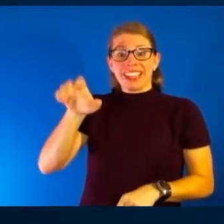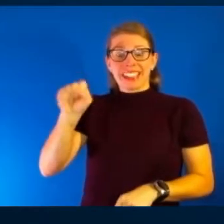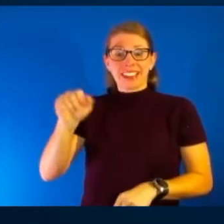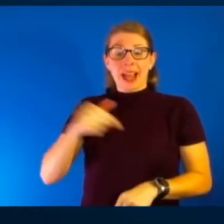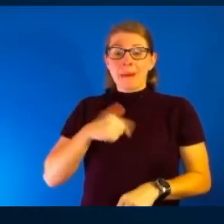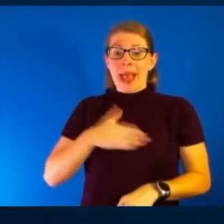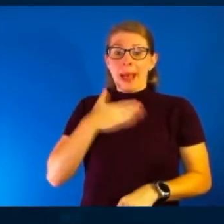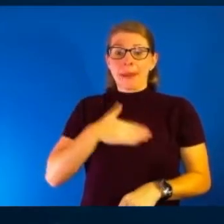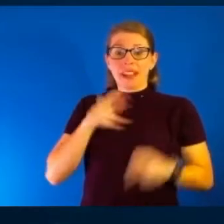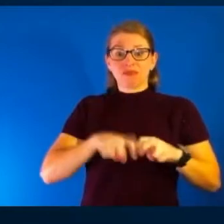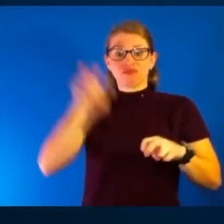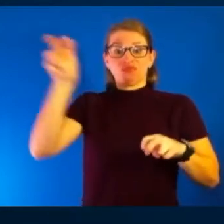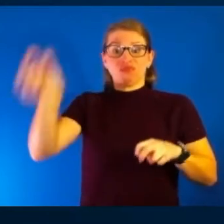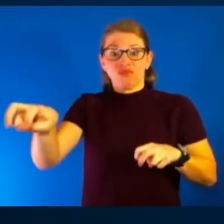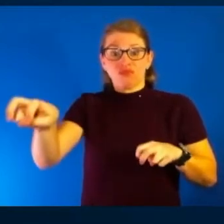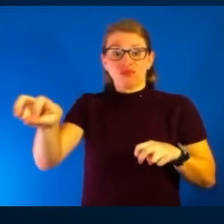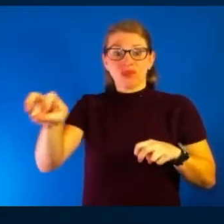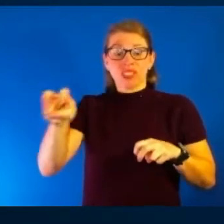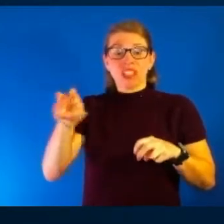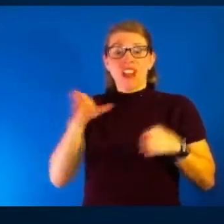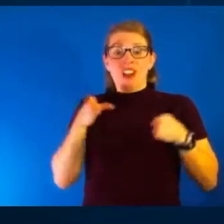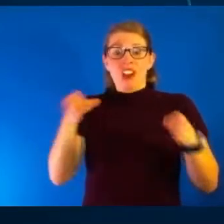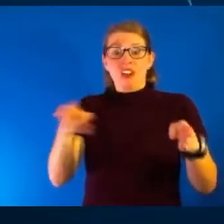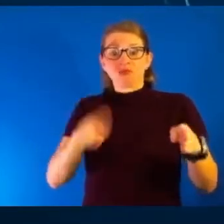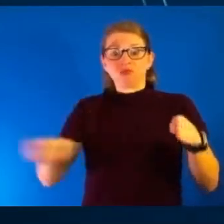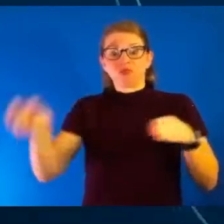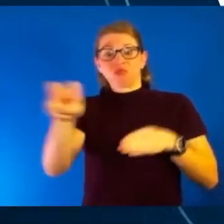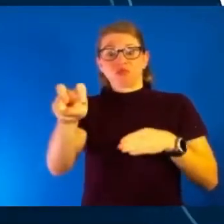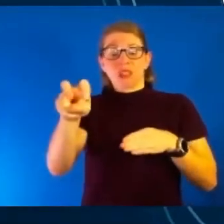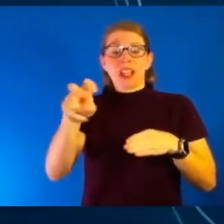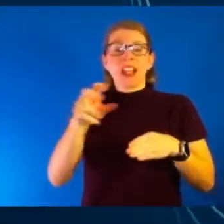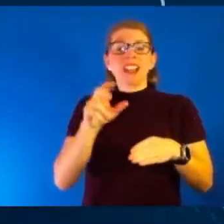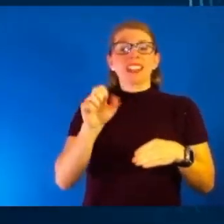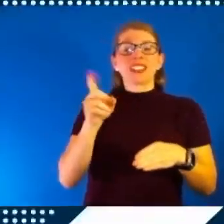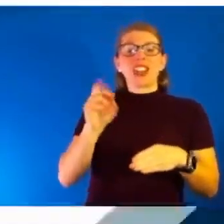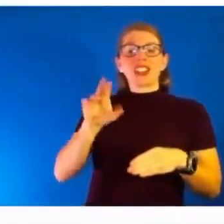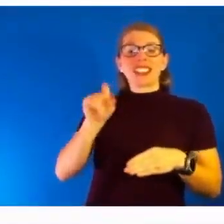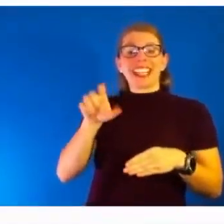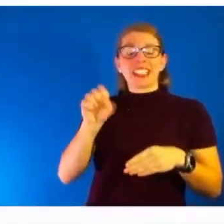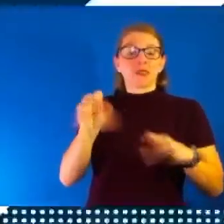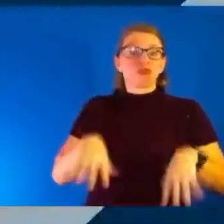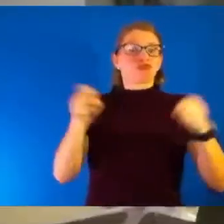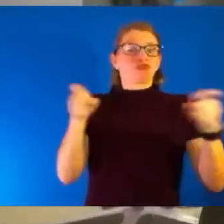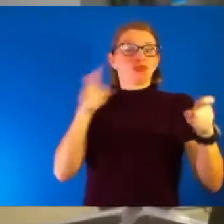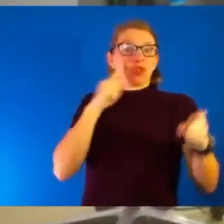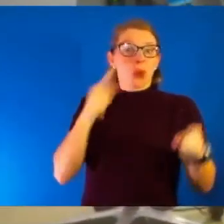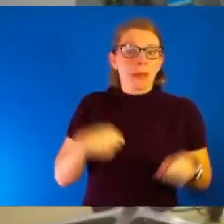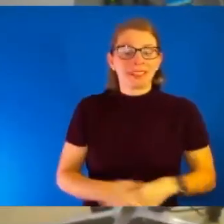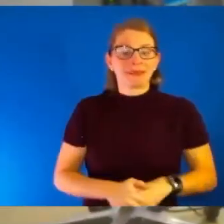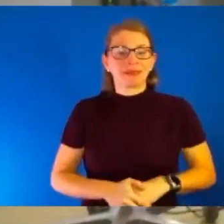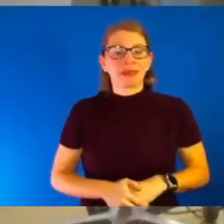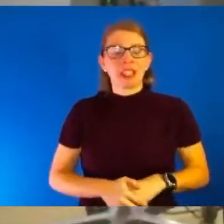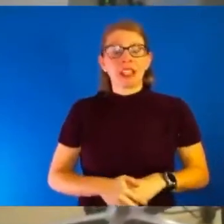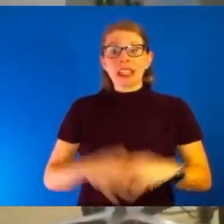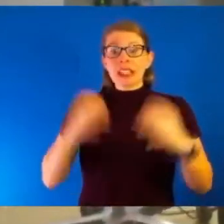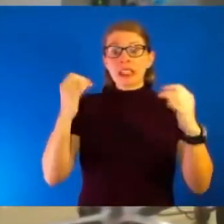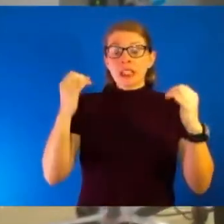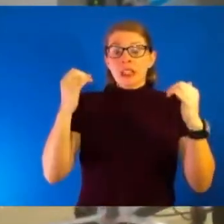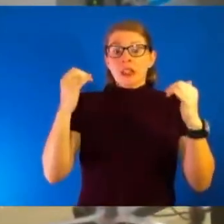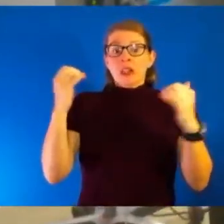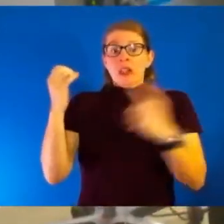take the reins this morning out there for us. So we'll get to them in just a moment. But coming up today, we are talking about preparing for all emergencies,